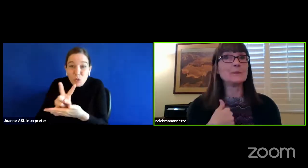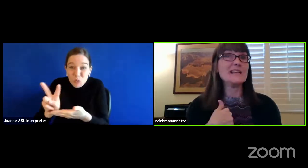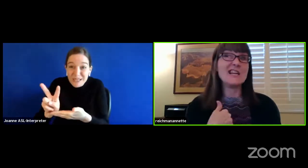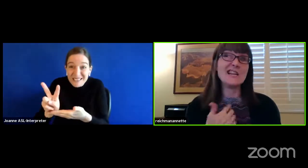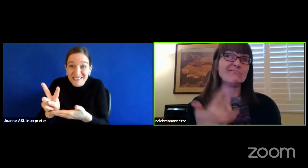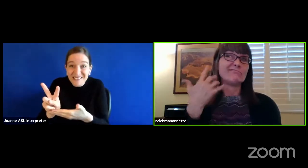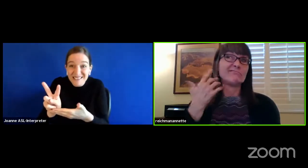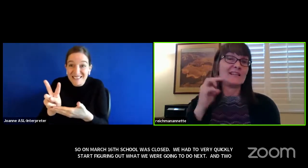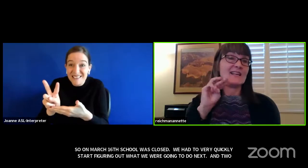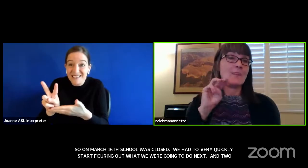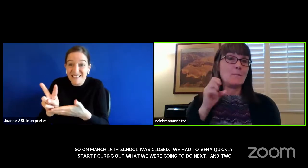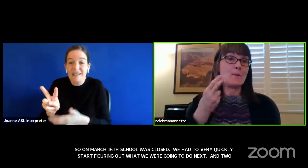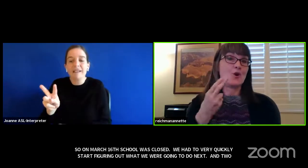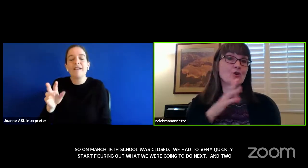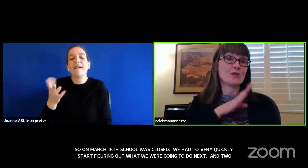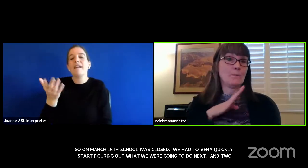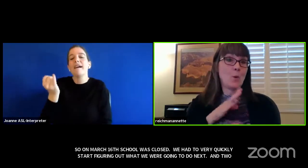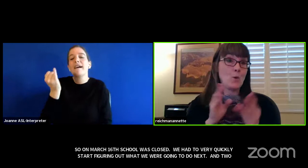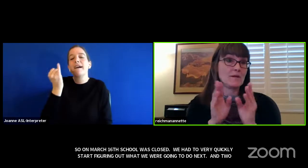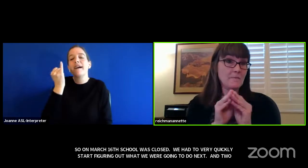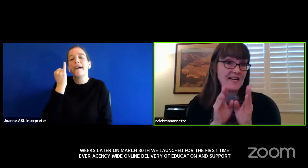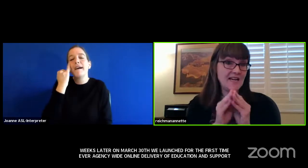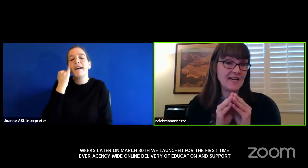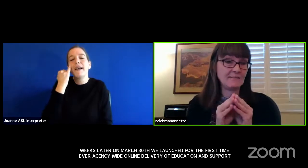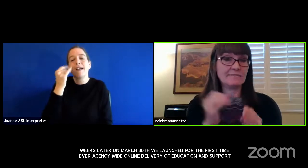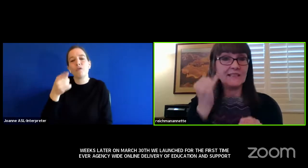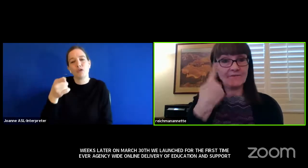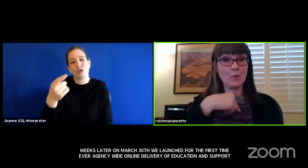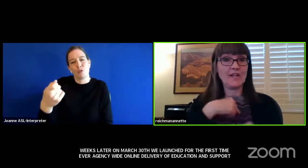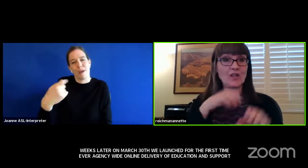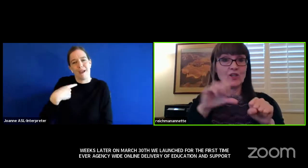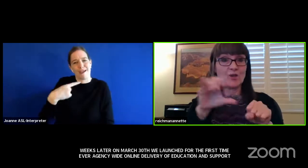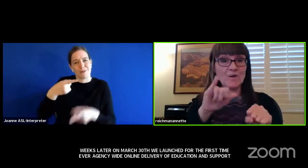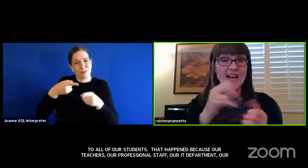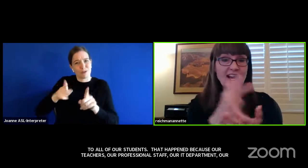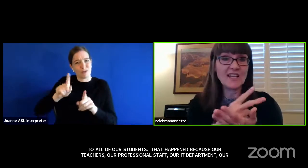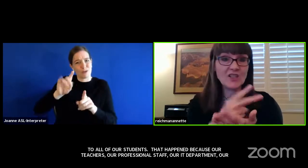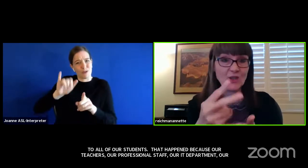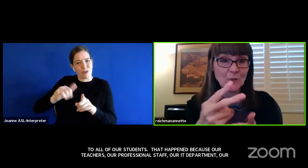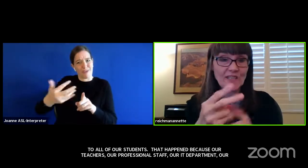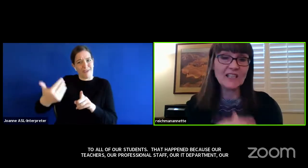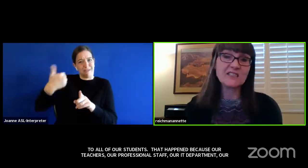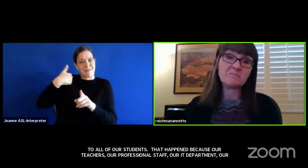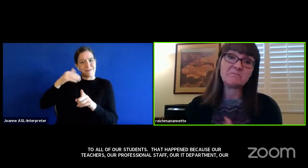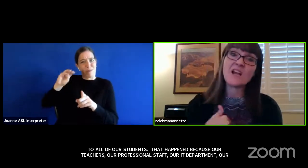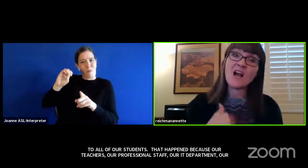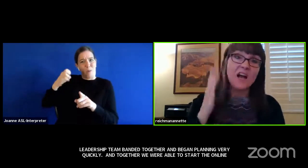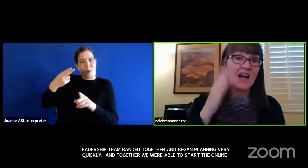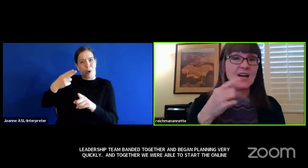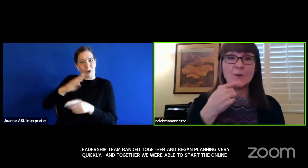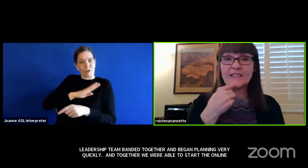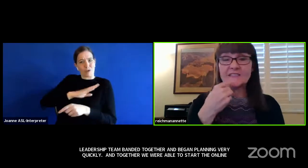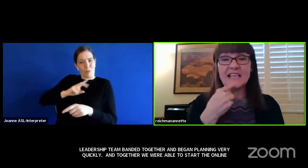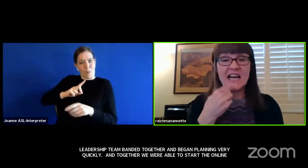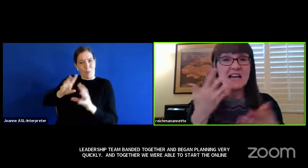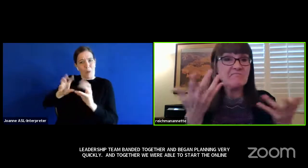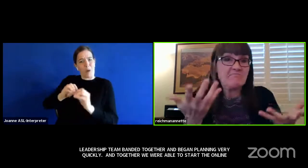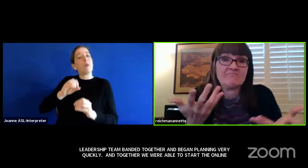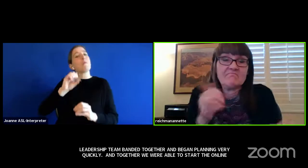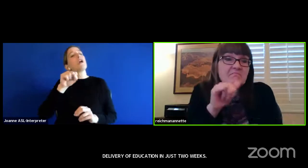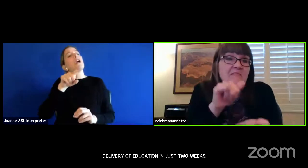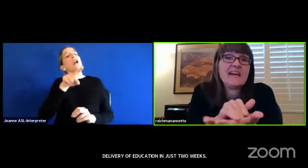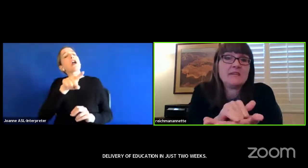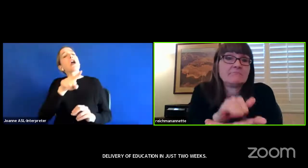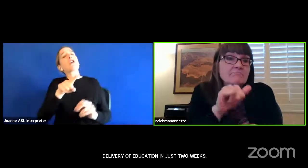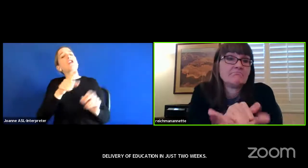asked me in the March board meeting if we could do that in two weeks, I would have said